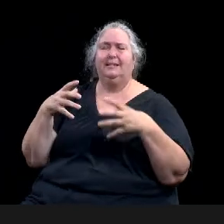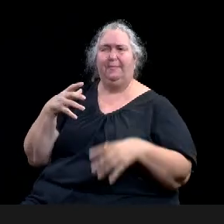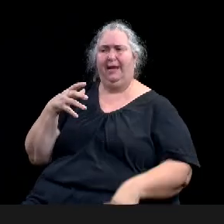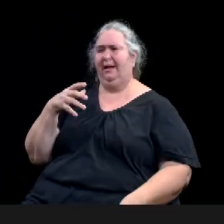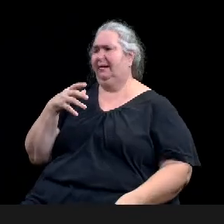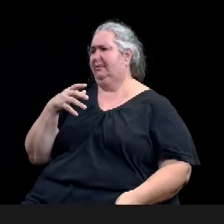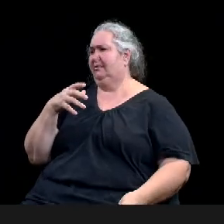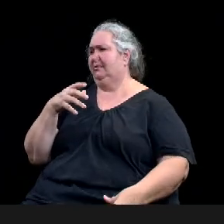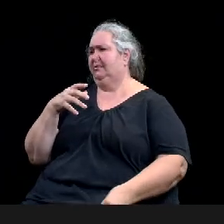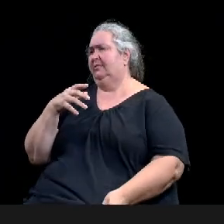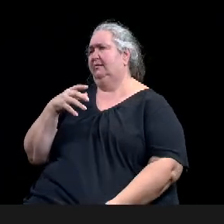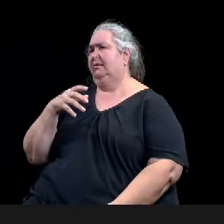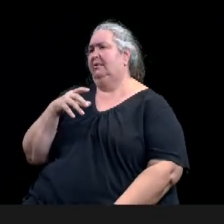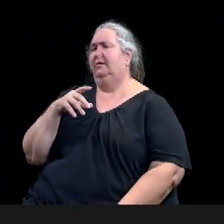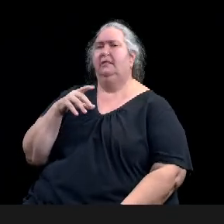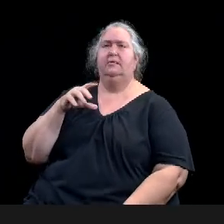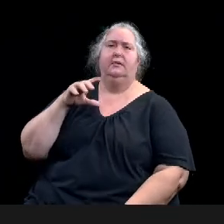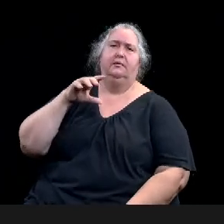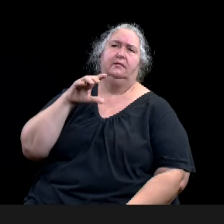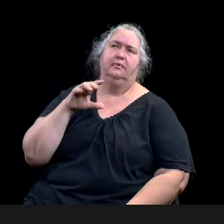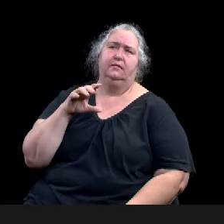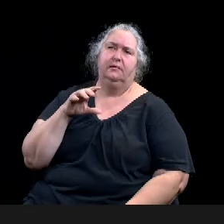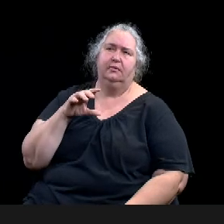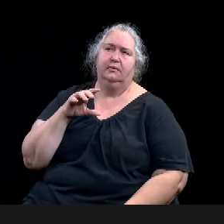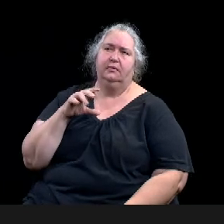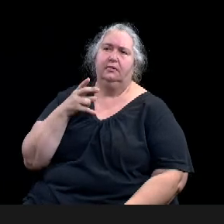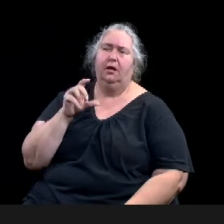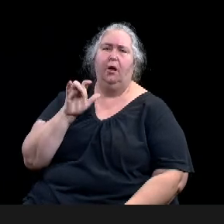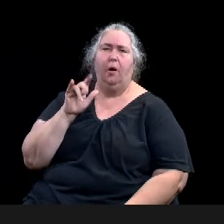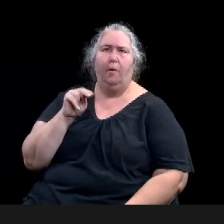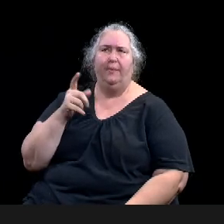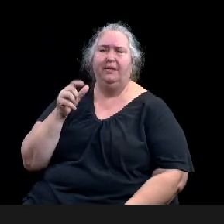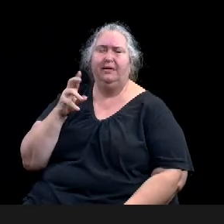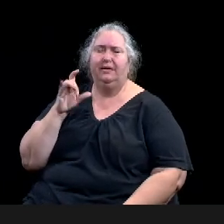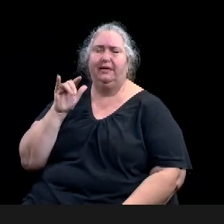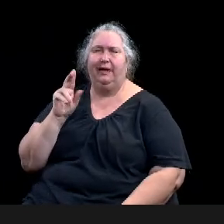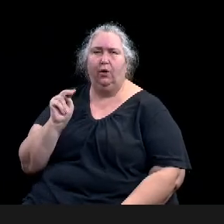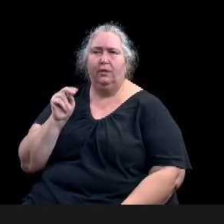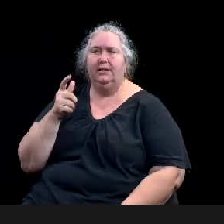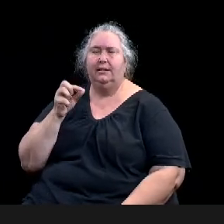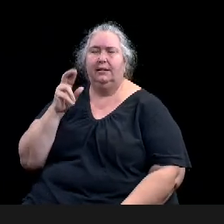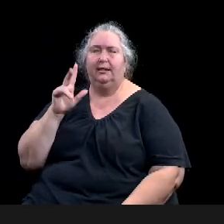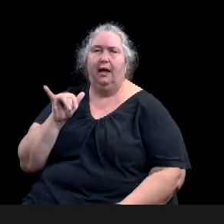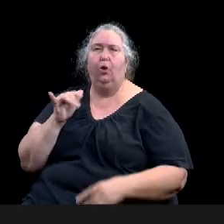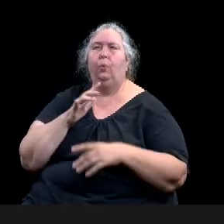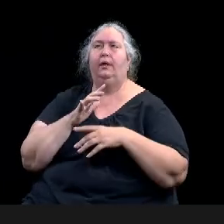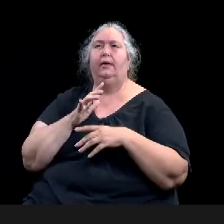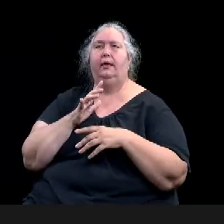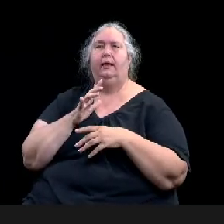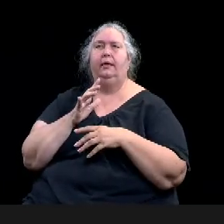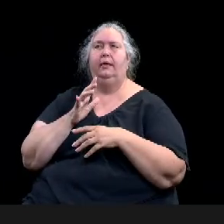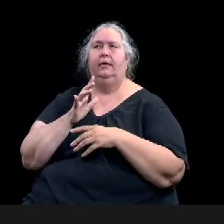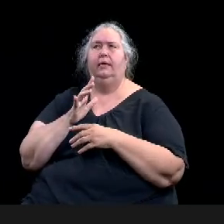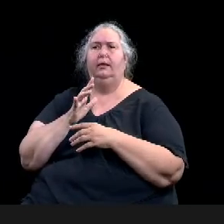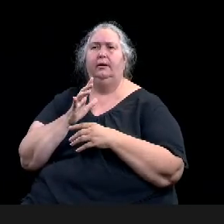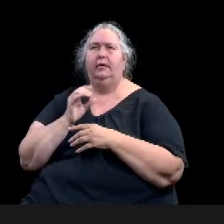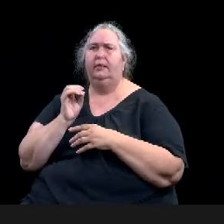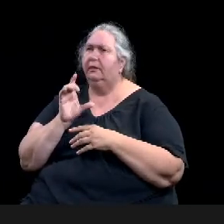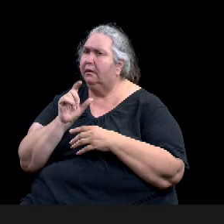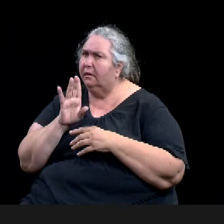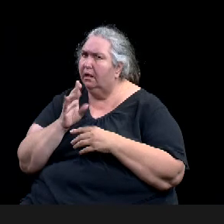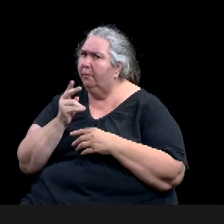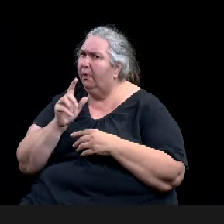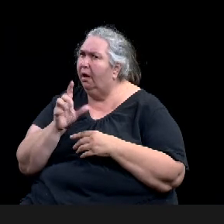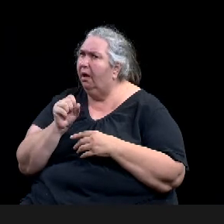corrects, uh, some traffic flow operational issues through the core horizontally of the museum. Uh,